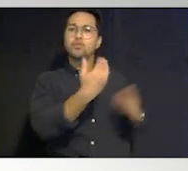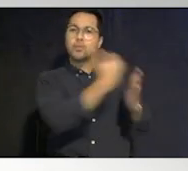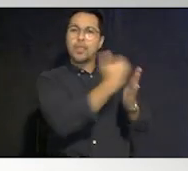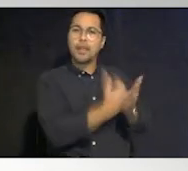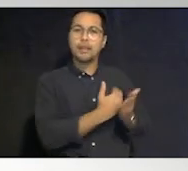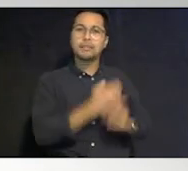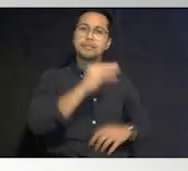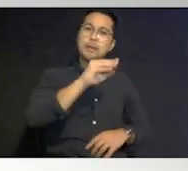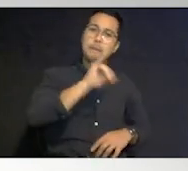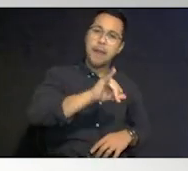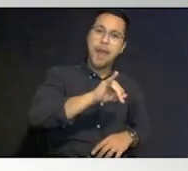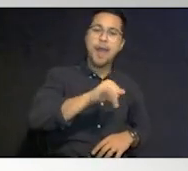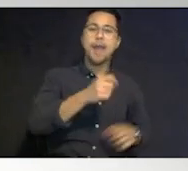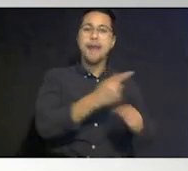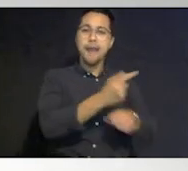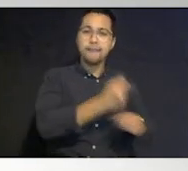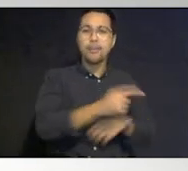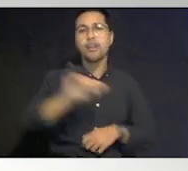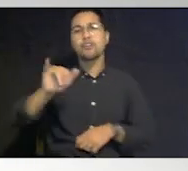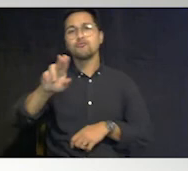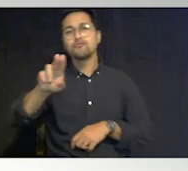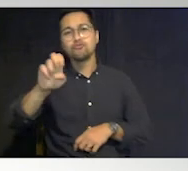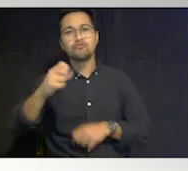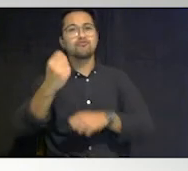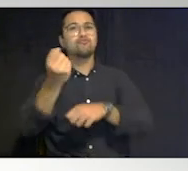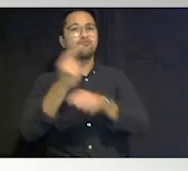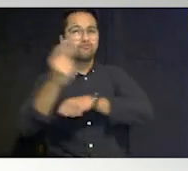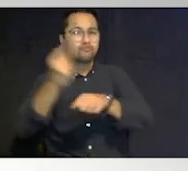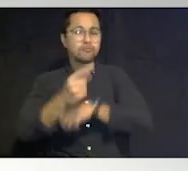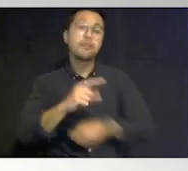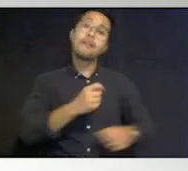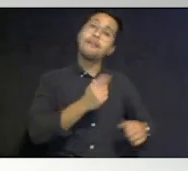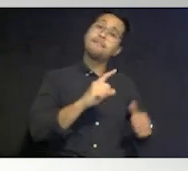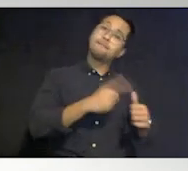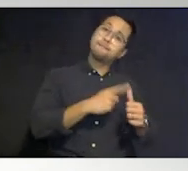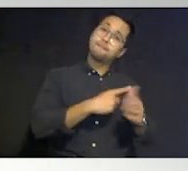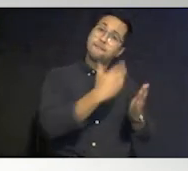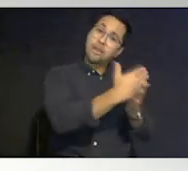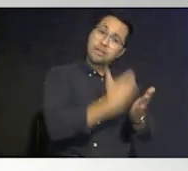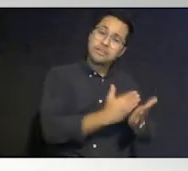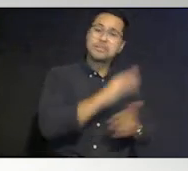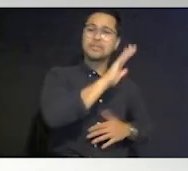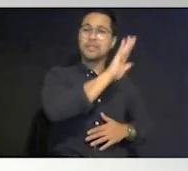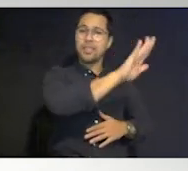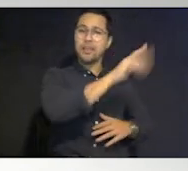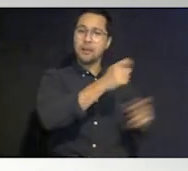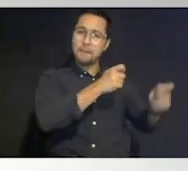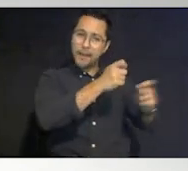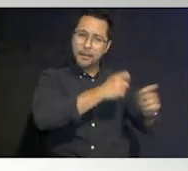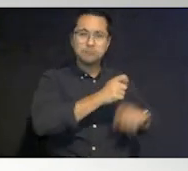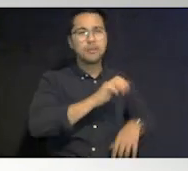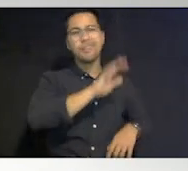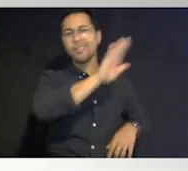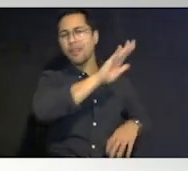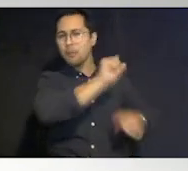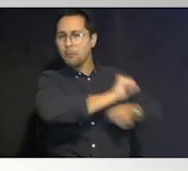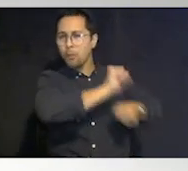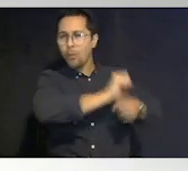we're right in the middle or nearing the end of that now the first list is a listing of their management and all of their employees